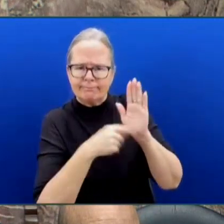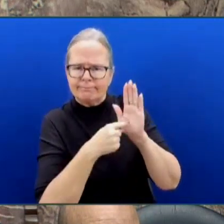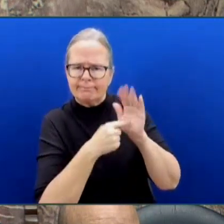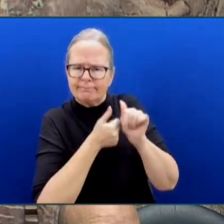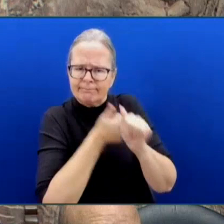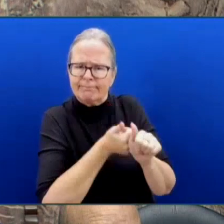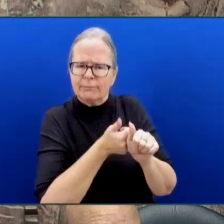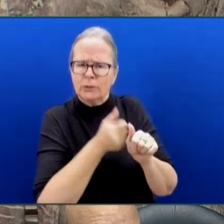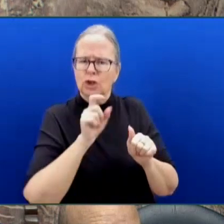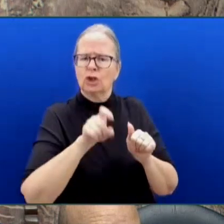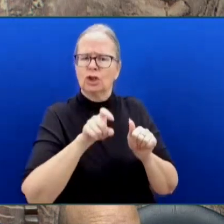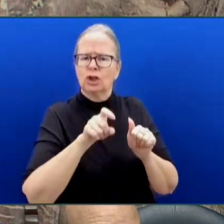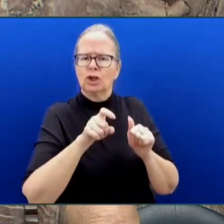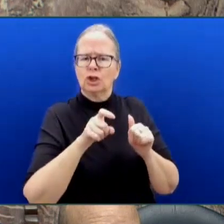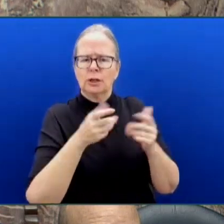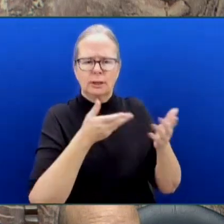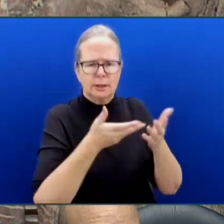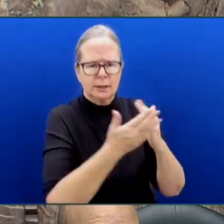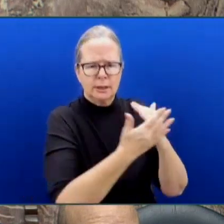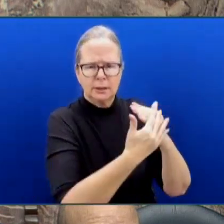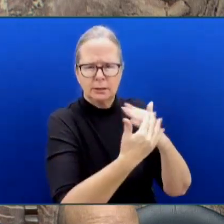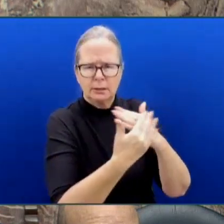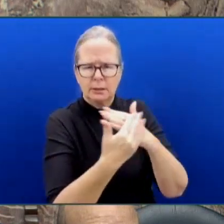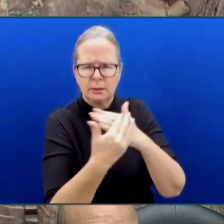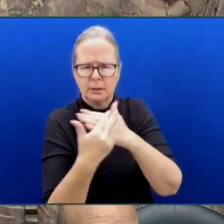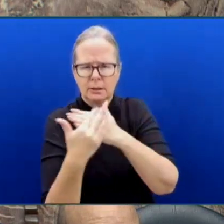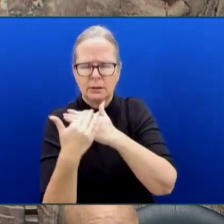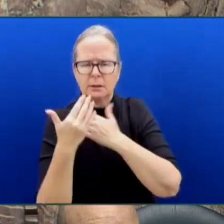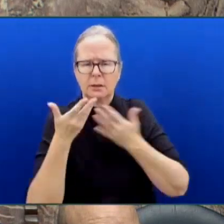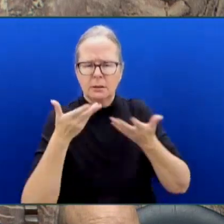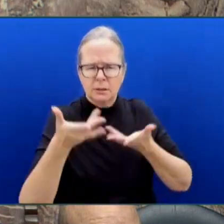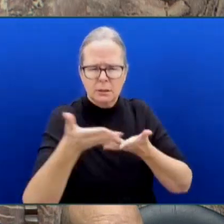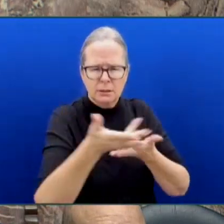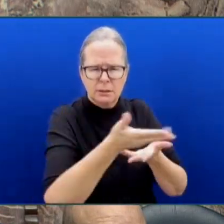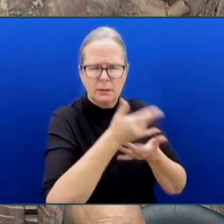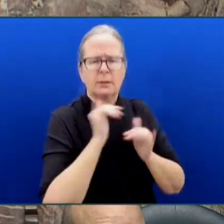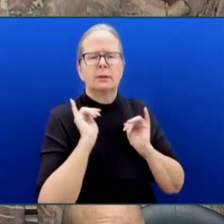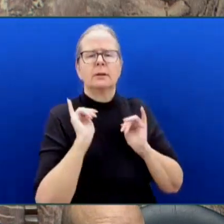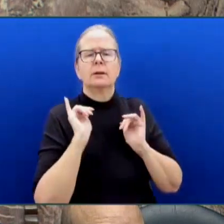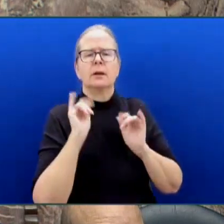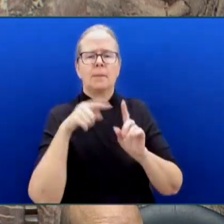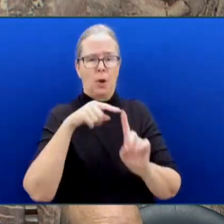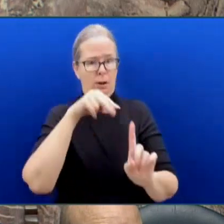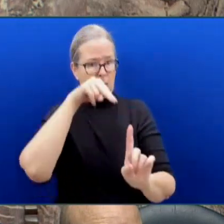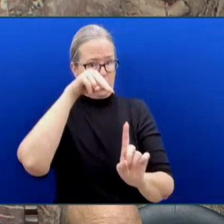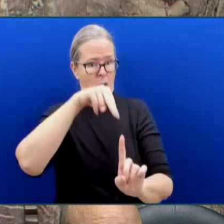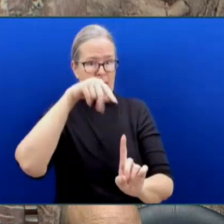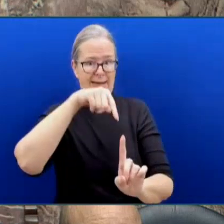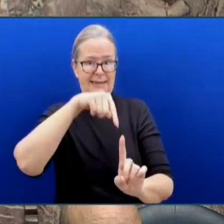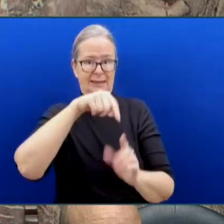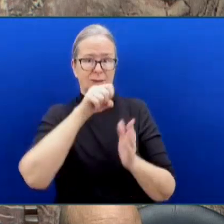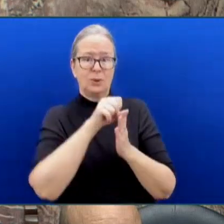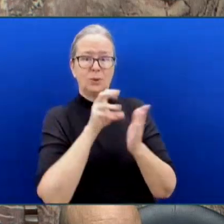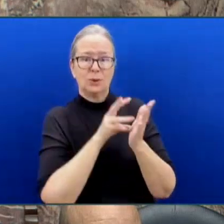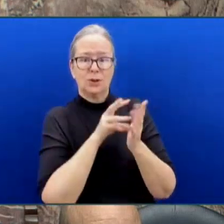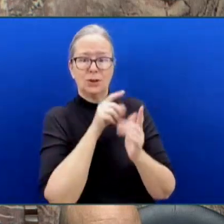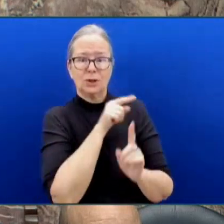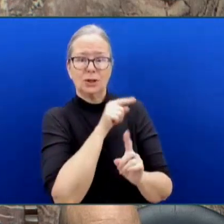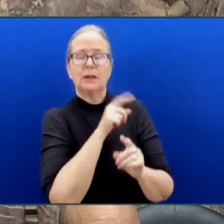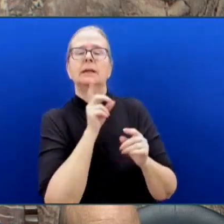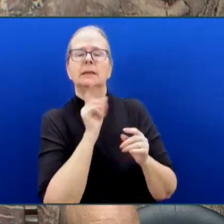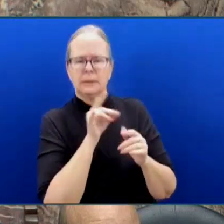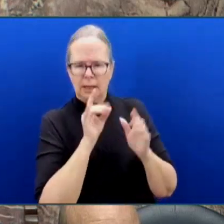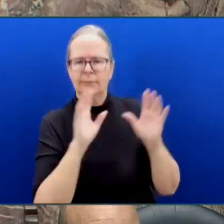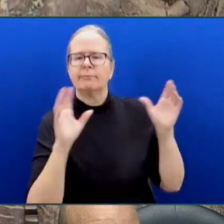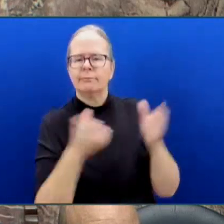now around the oversight of all social workers in British Columbia that included over 200 participants in 32 sessions with 1